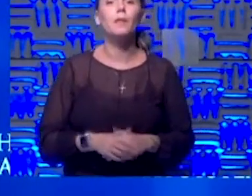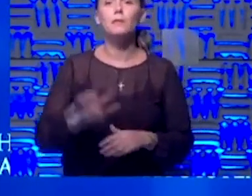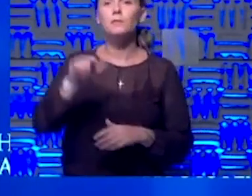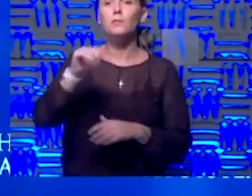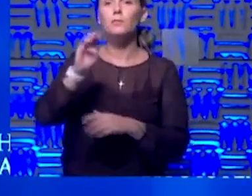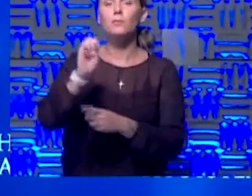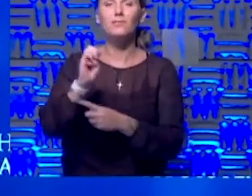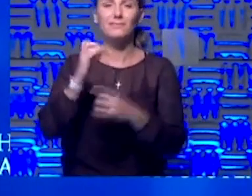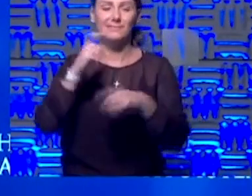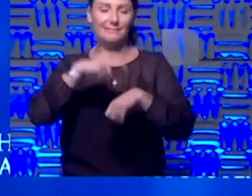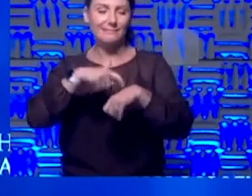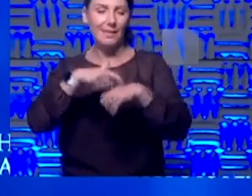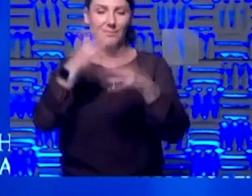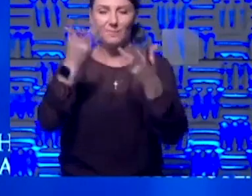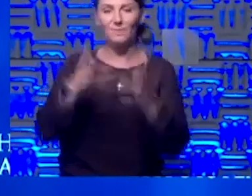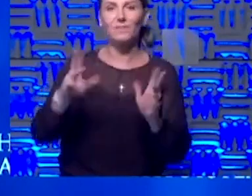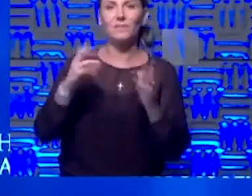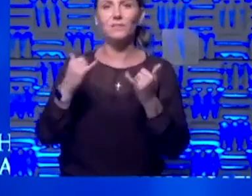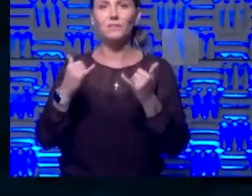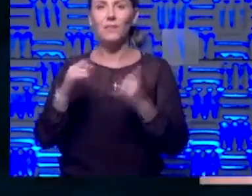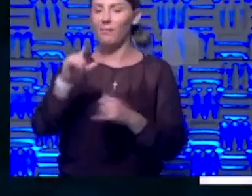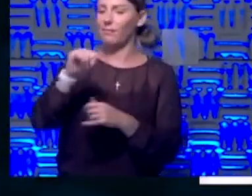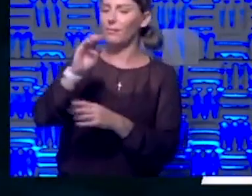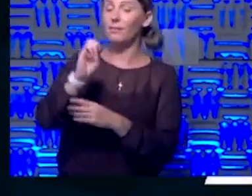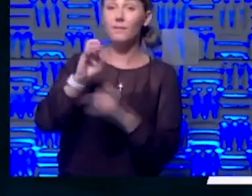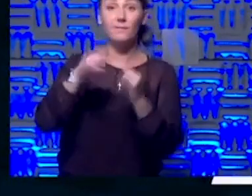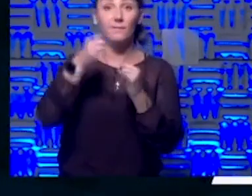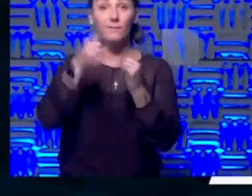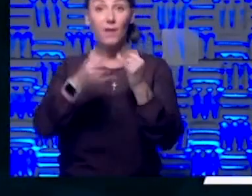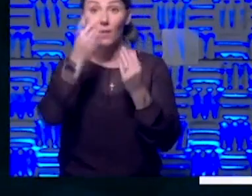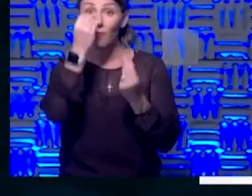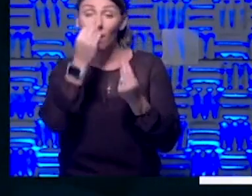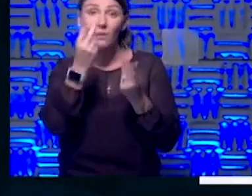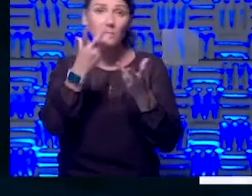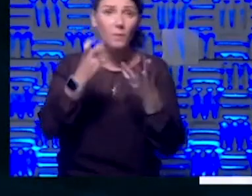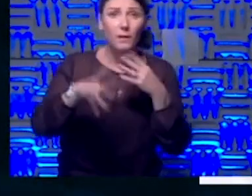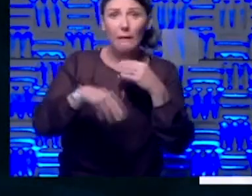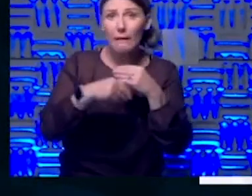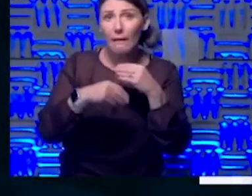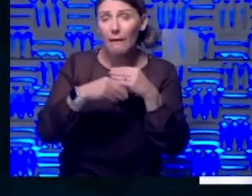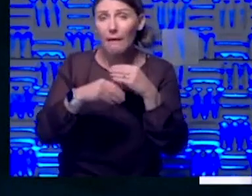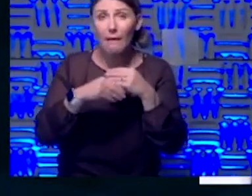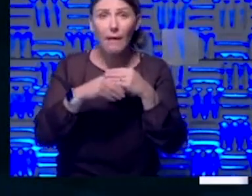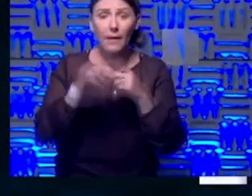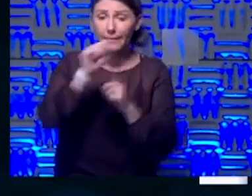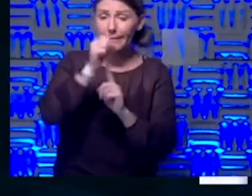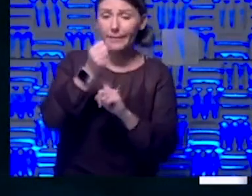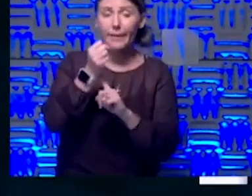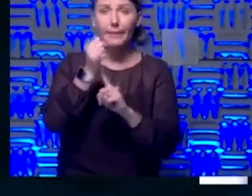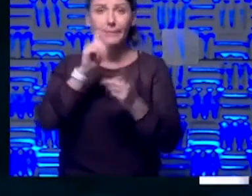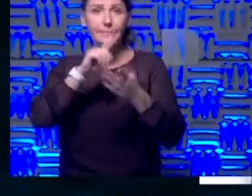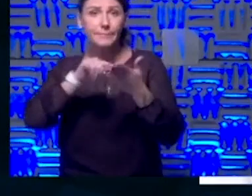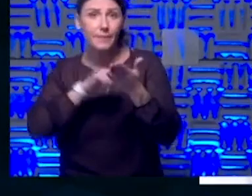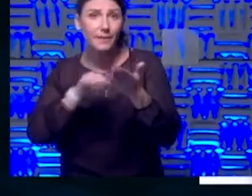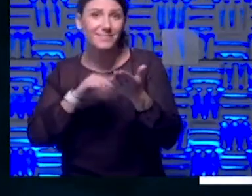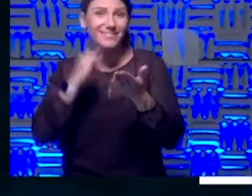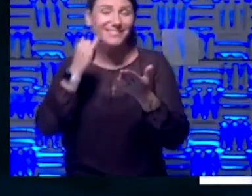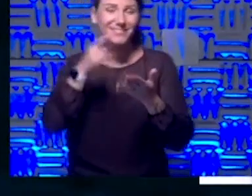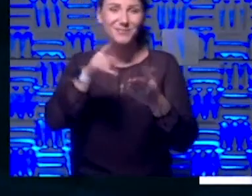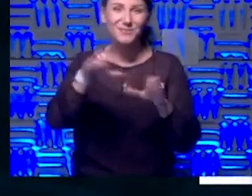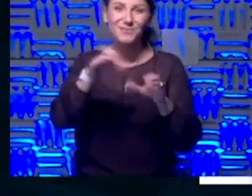time for us to wrap up today. Lance, final thoughts and anything you want to add about case investigations? I know you do a whole lot of it here at KU.